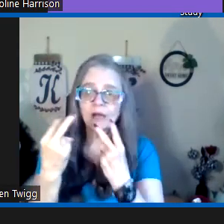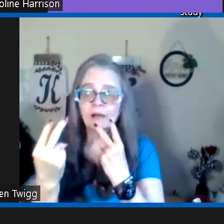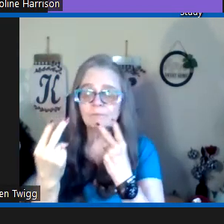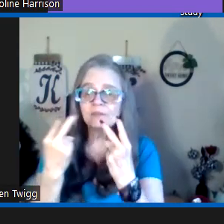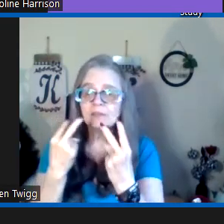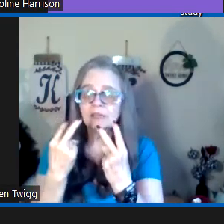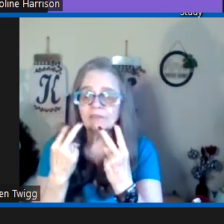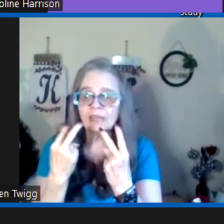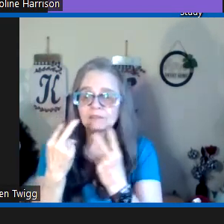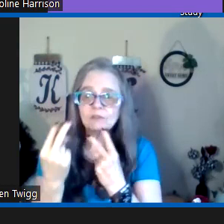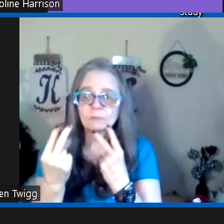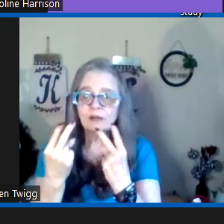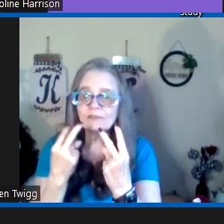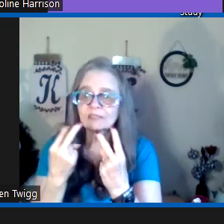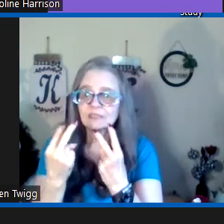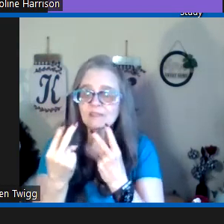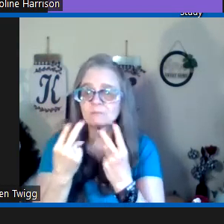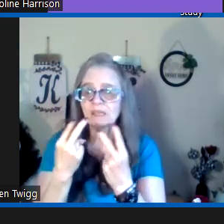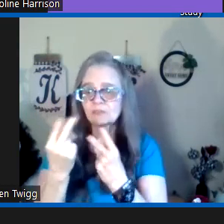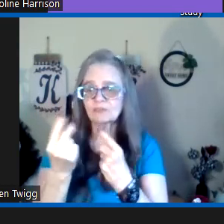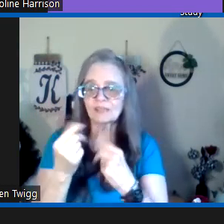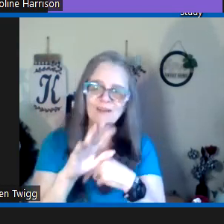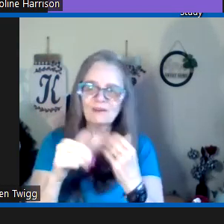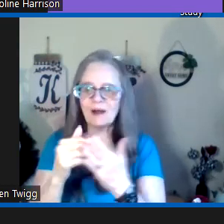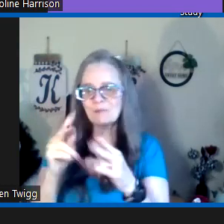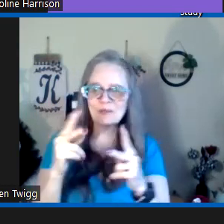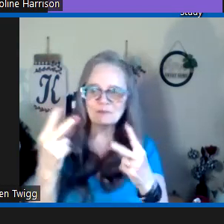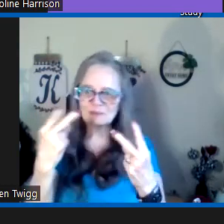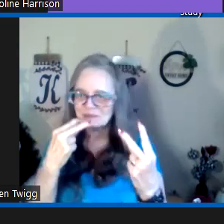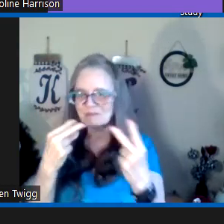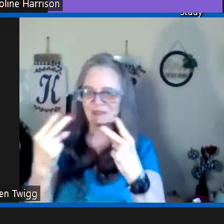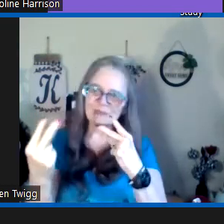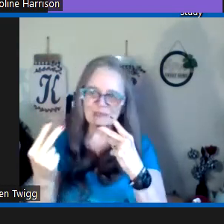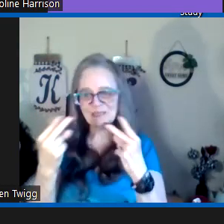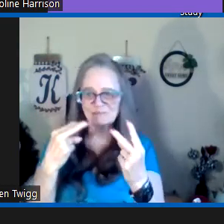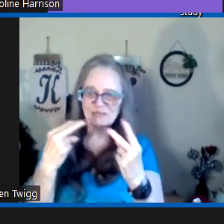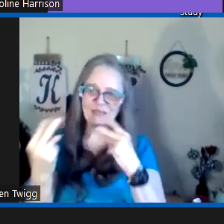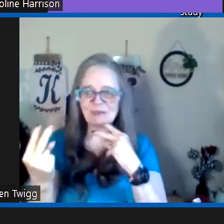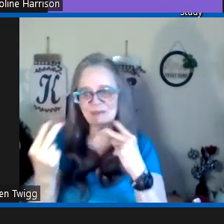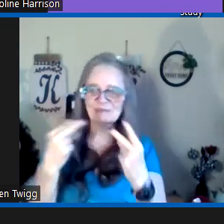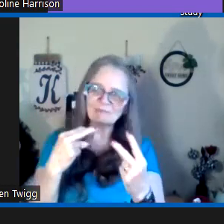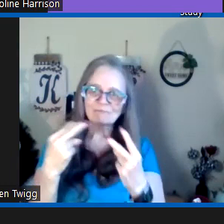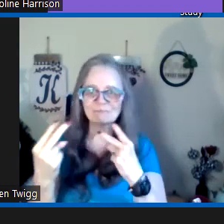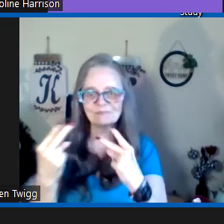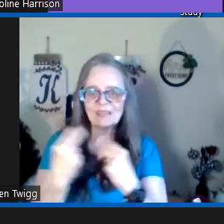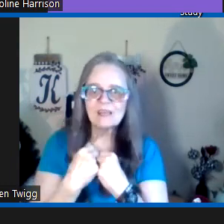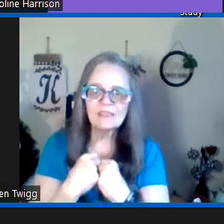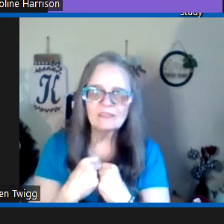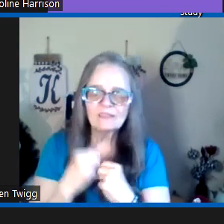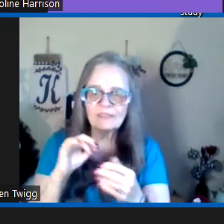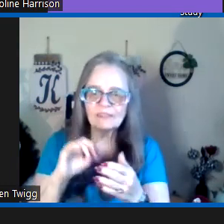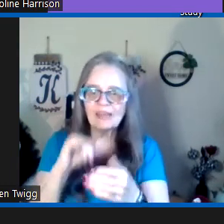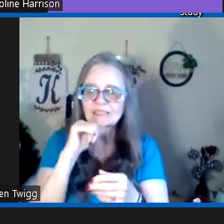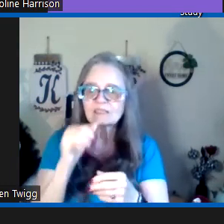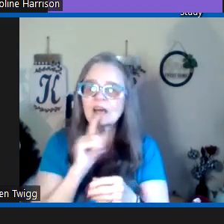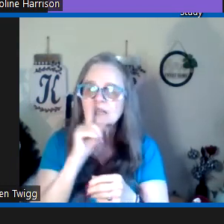um if they give you a prophecy that makes you think oh all people are going to be looking at me they're gonna then